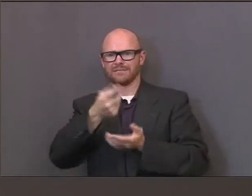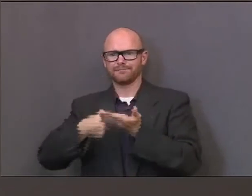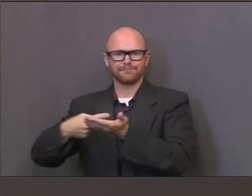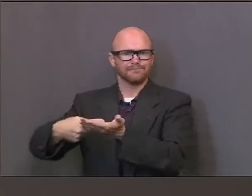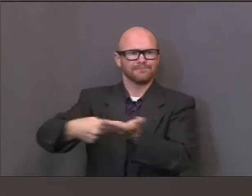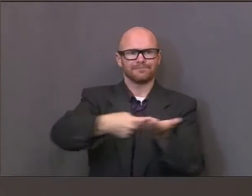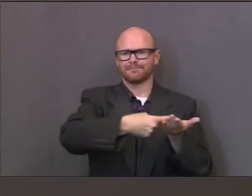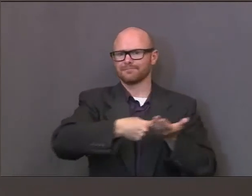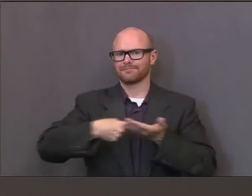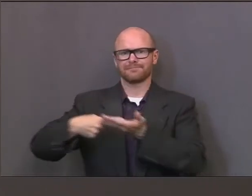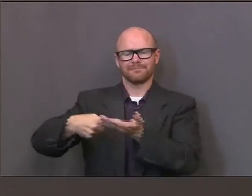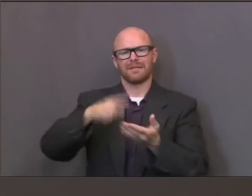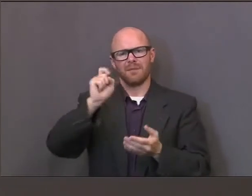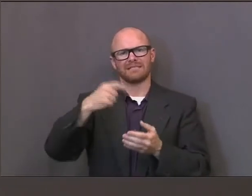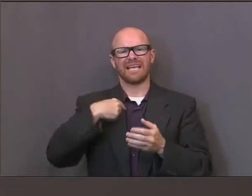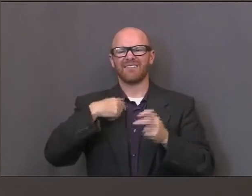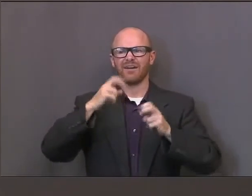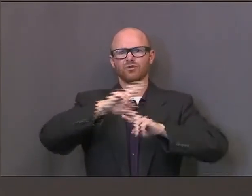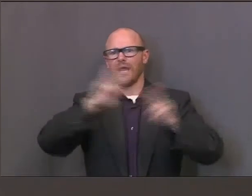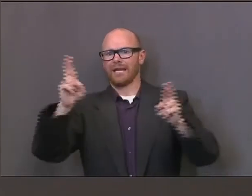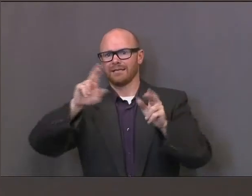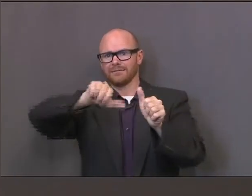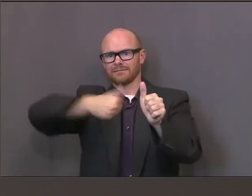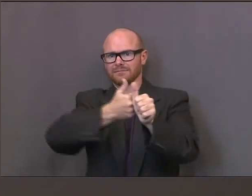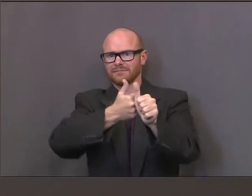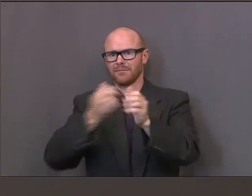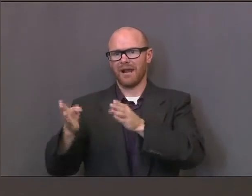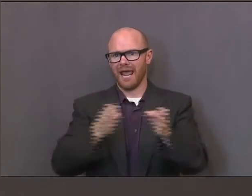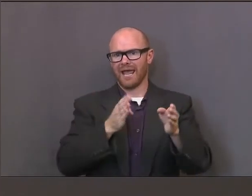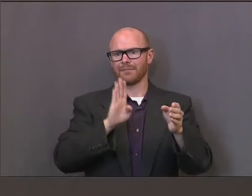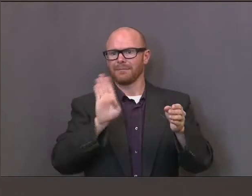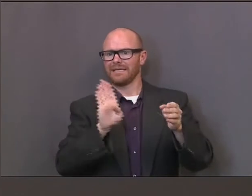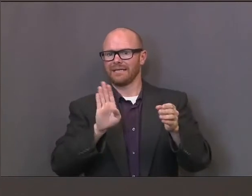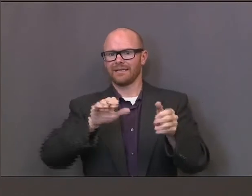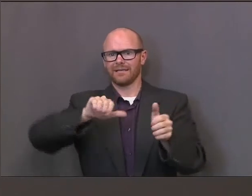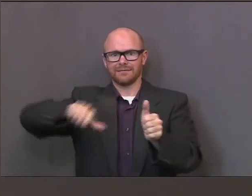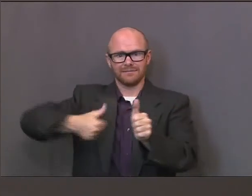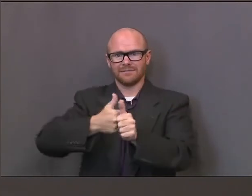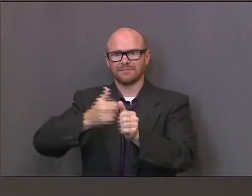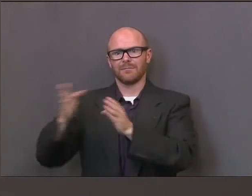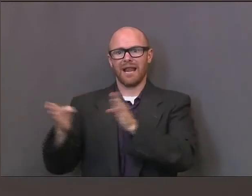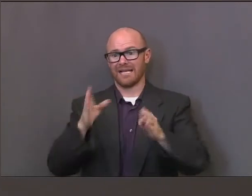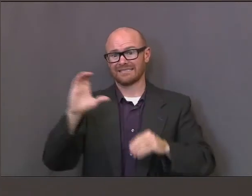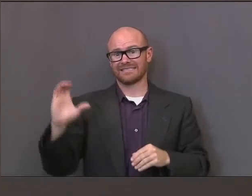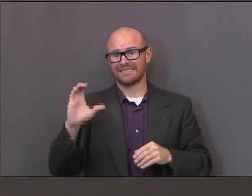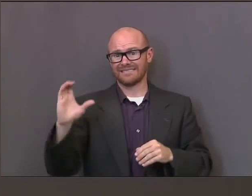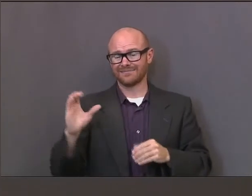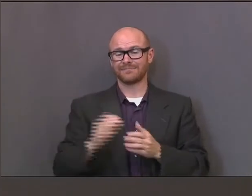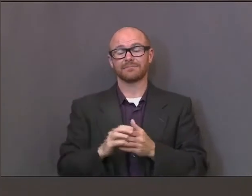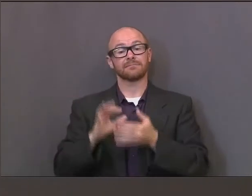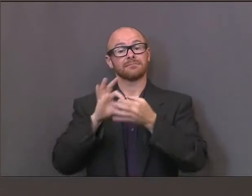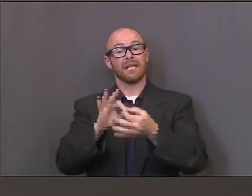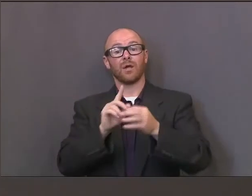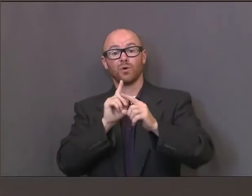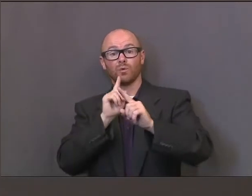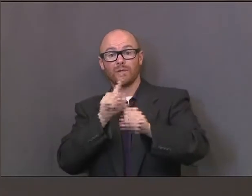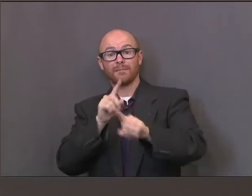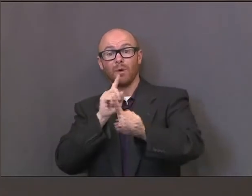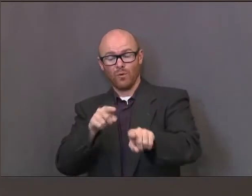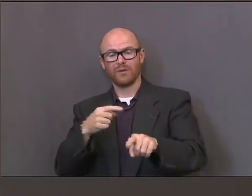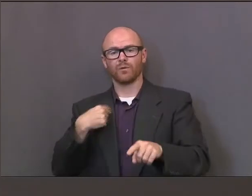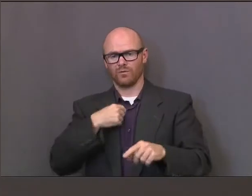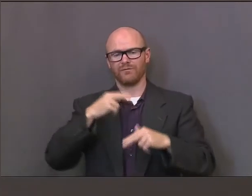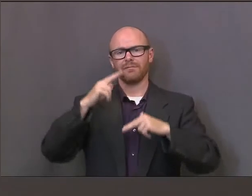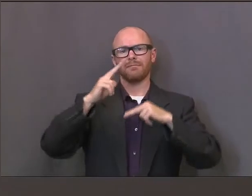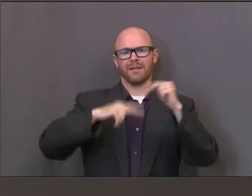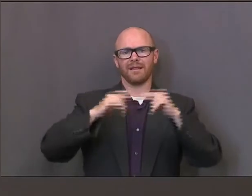plans in place that allow for the protection of students and teachers and staff. In terms of reporting, we have built a school surveillance